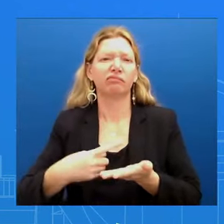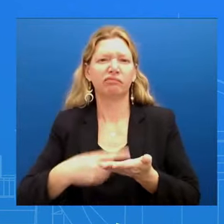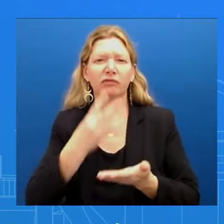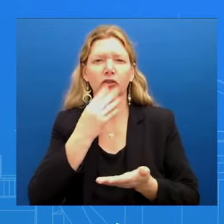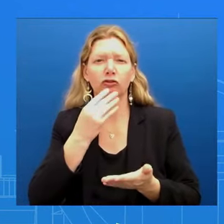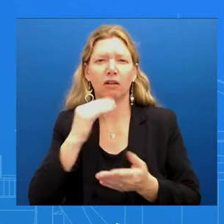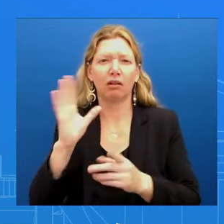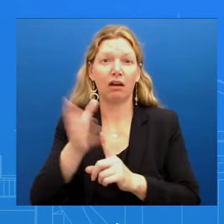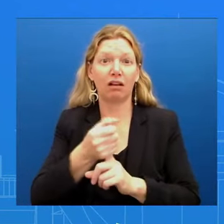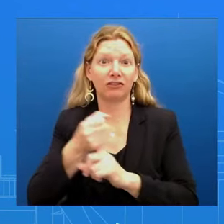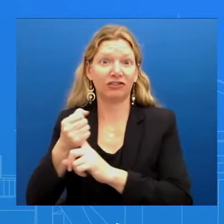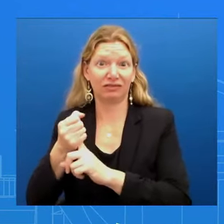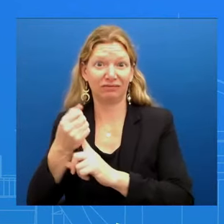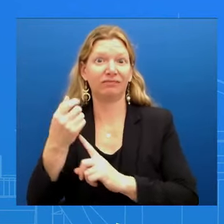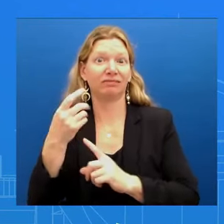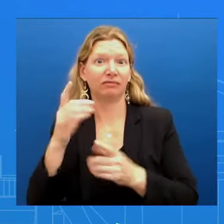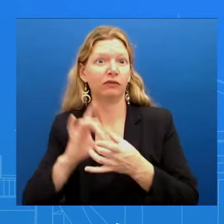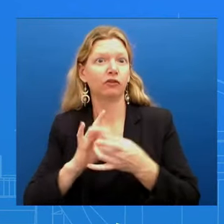forum Admiral